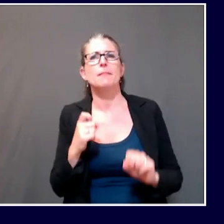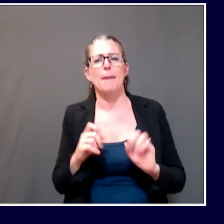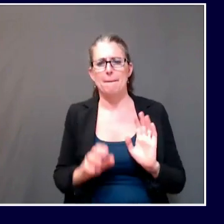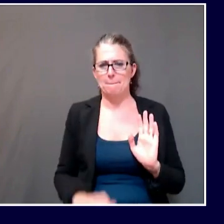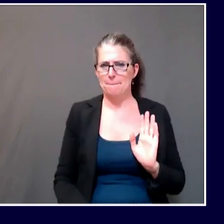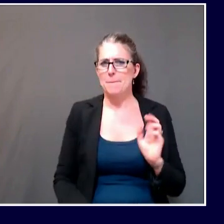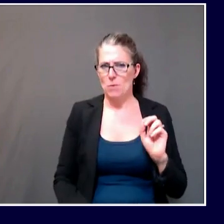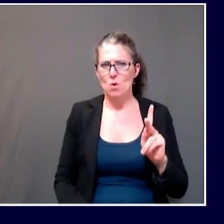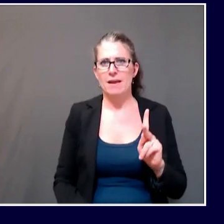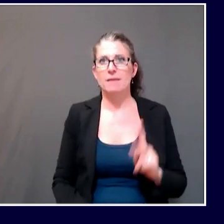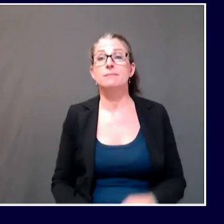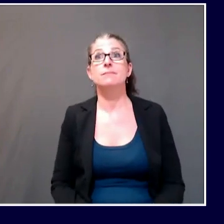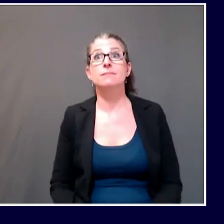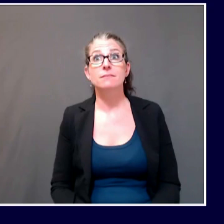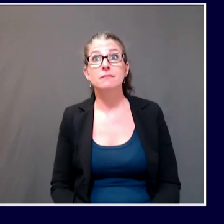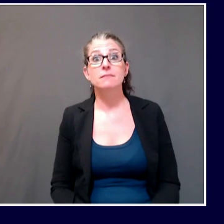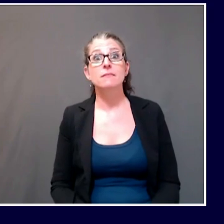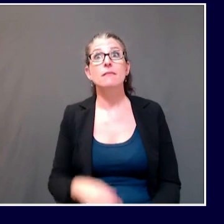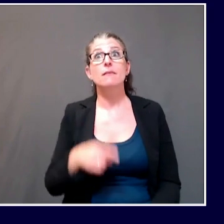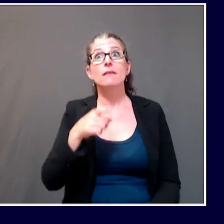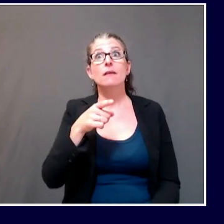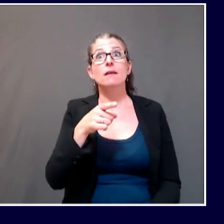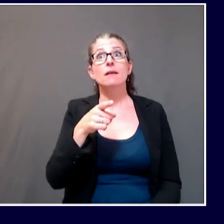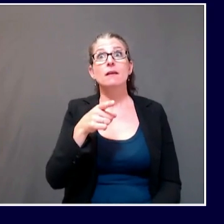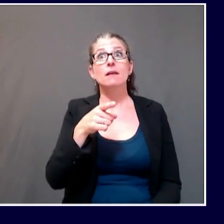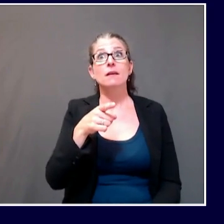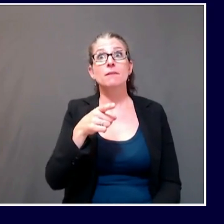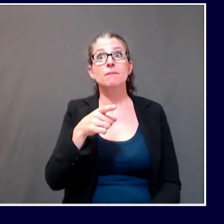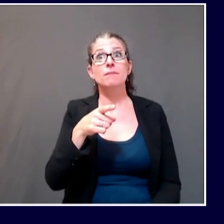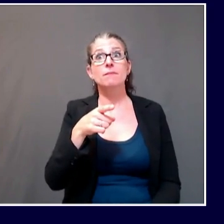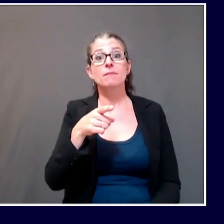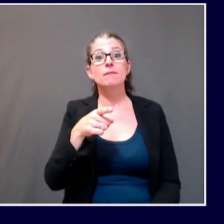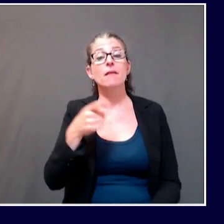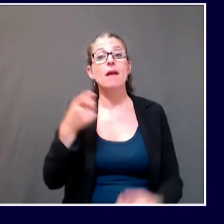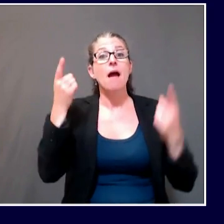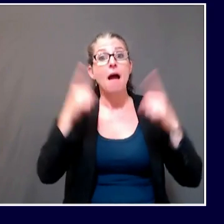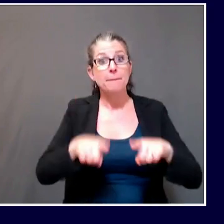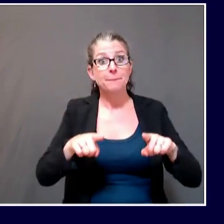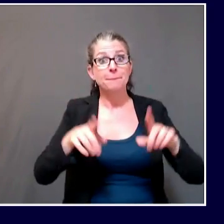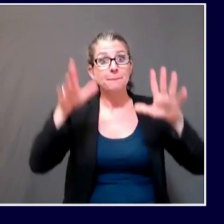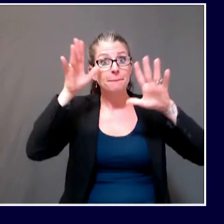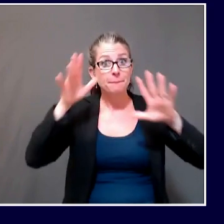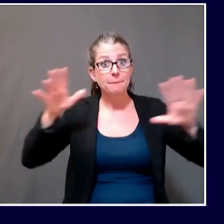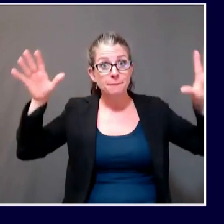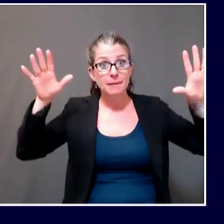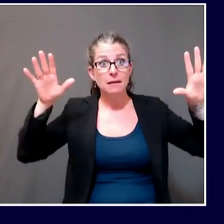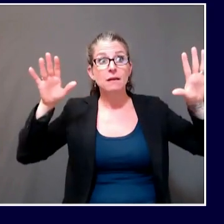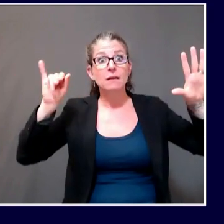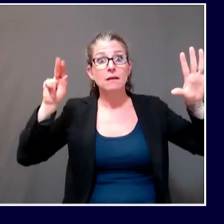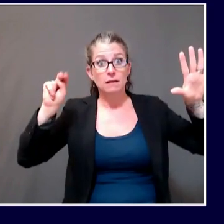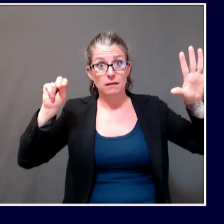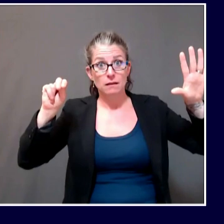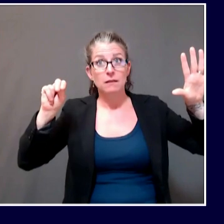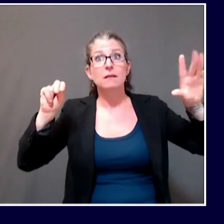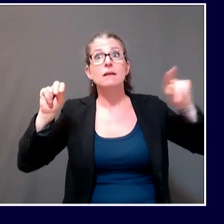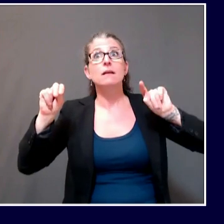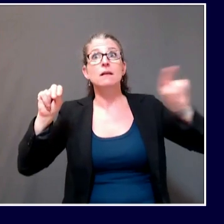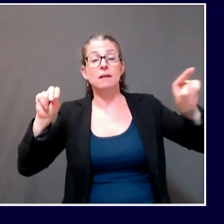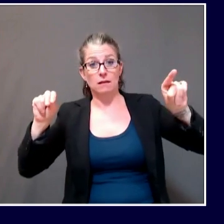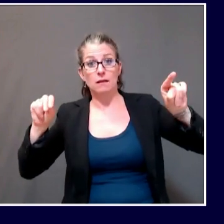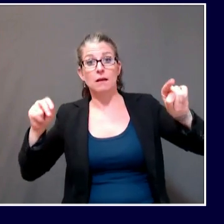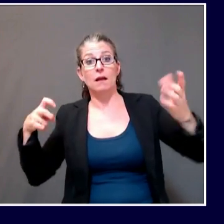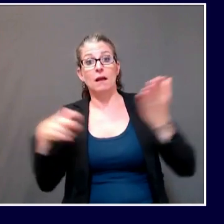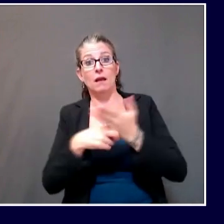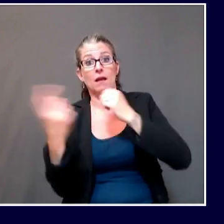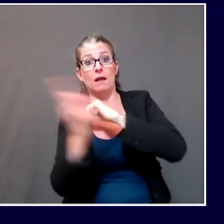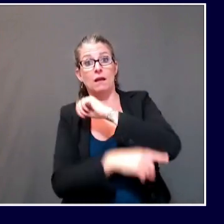citation about hazard to health was specifically because of violating the 50-person rule?